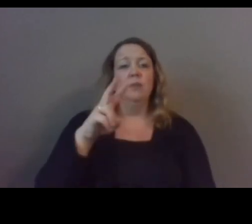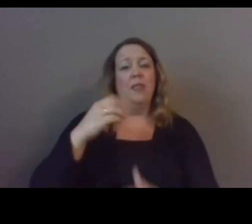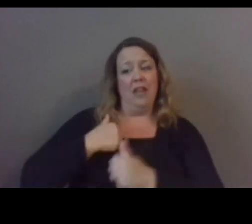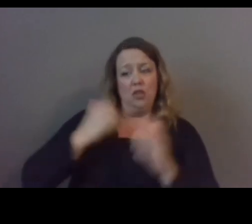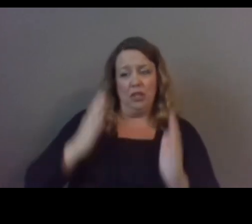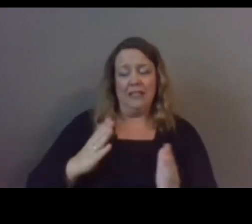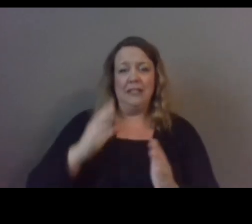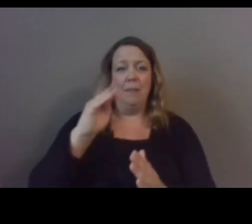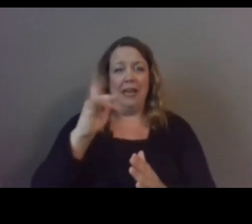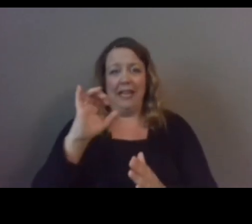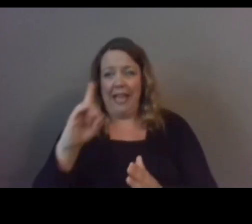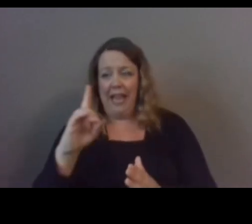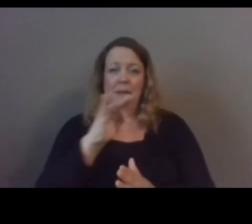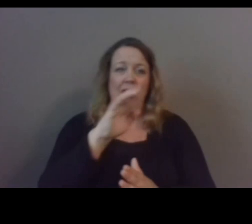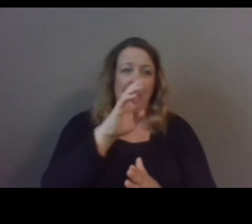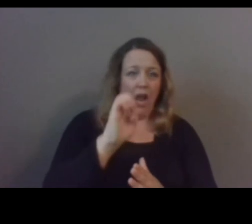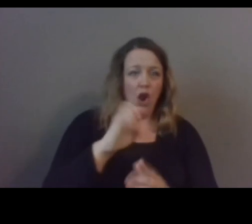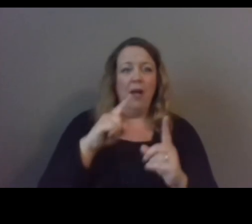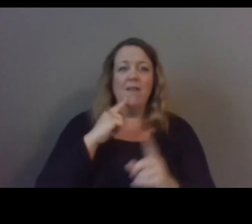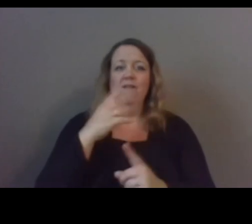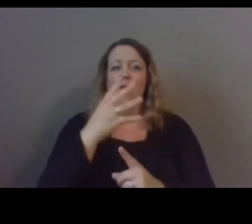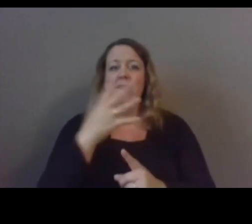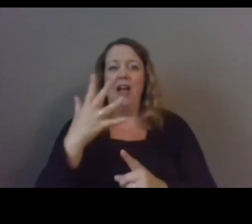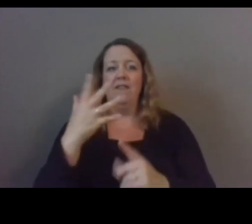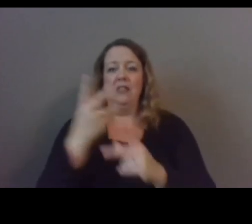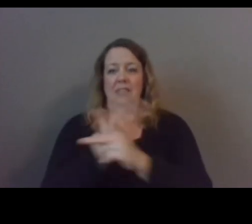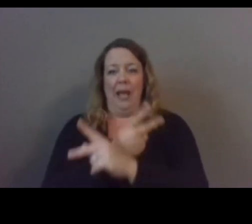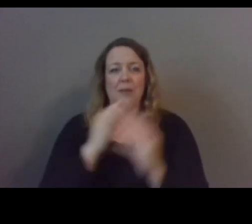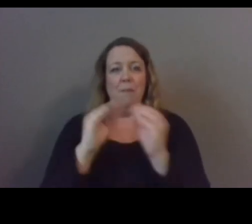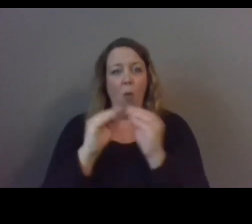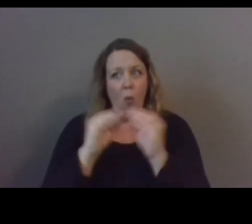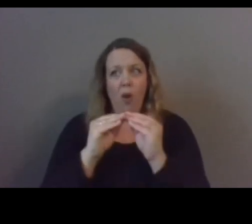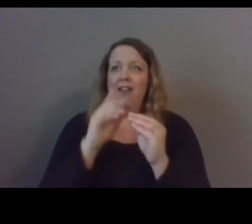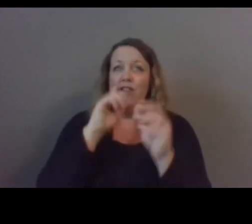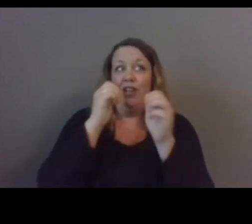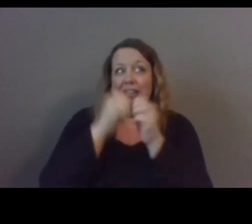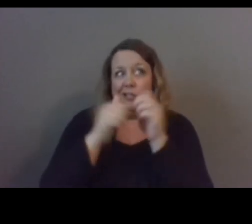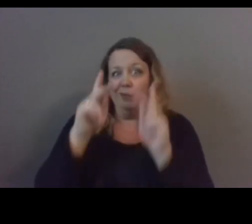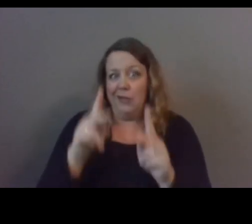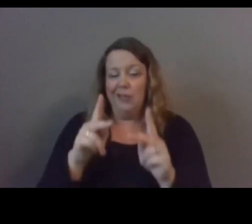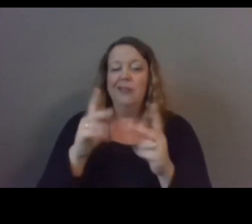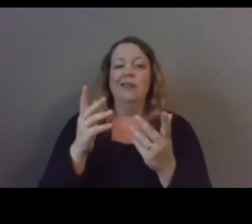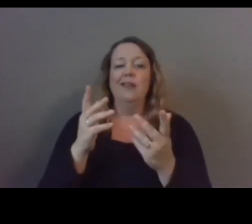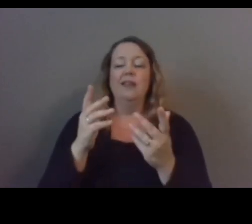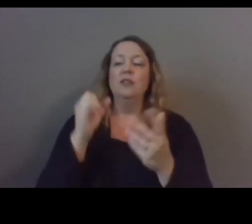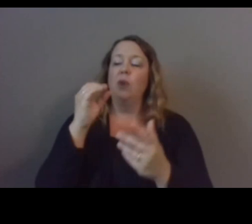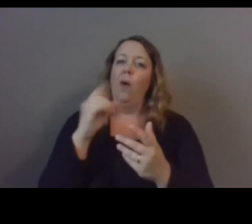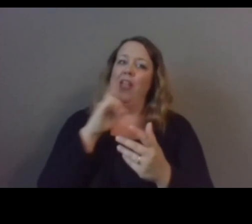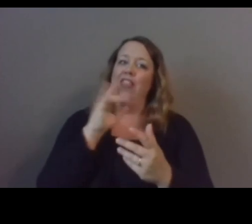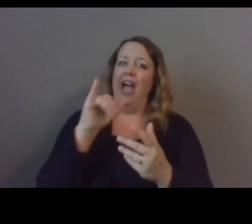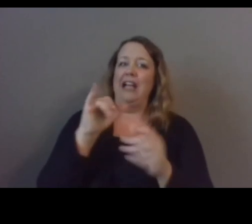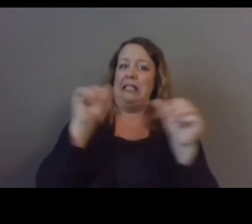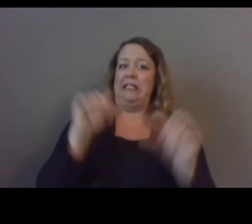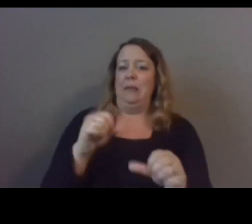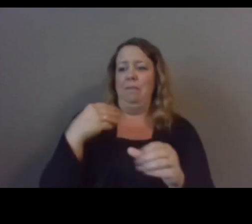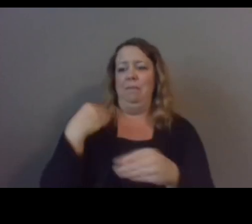they're four to five times more per patient so when you think of that systemic issue that leads to more challenges for our